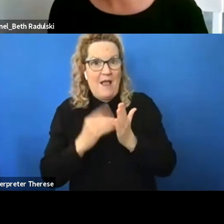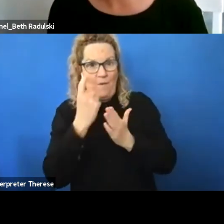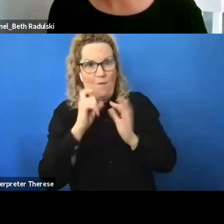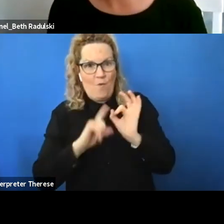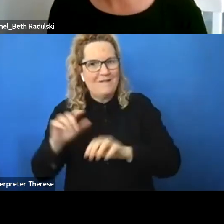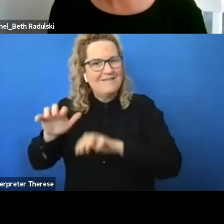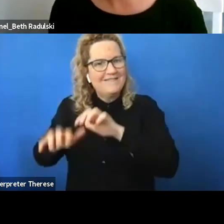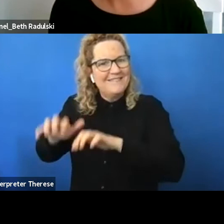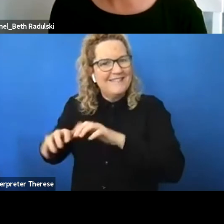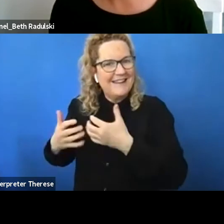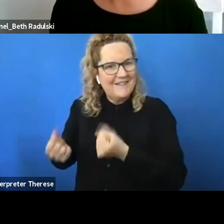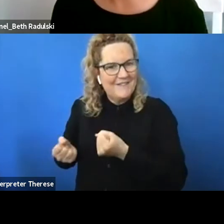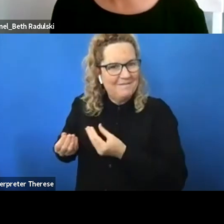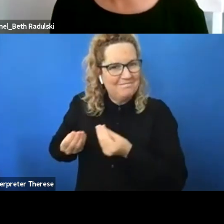audience